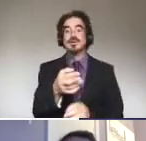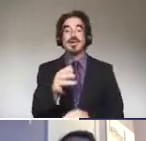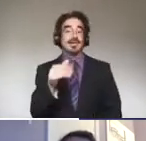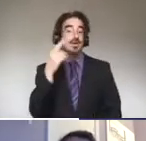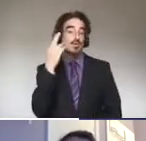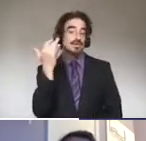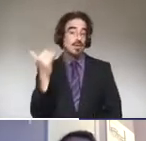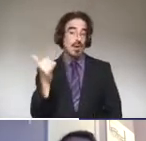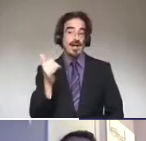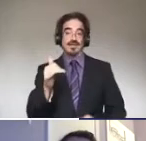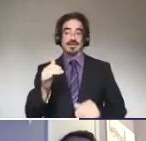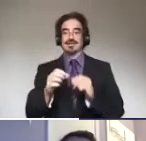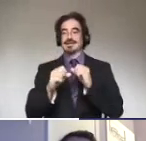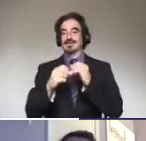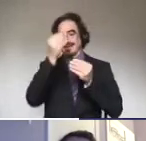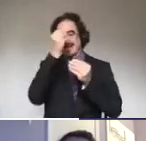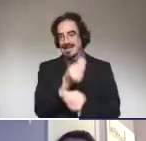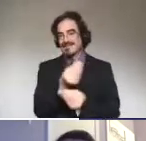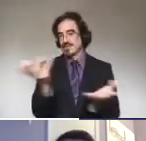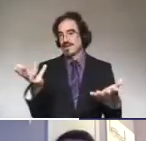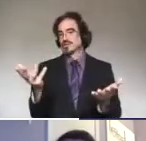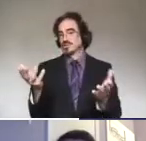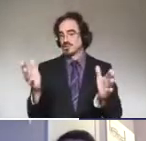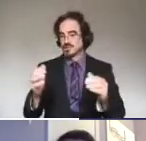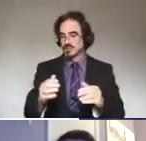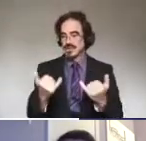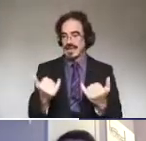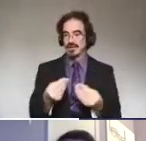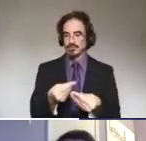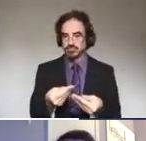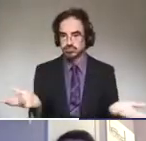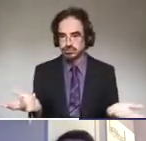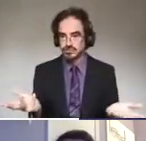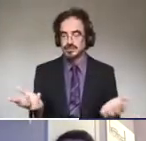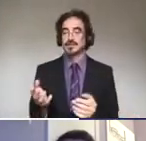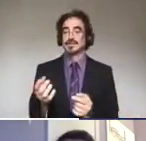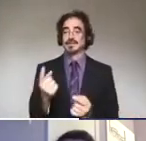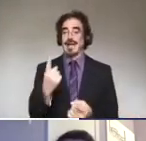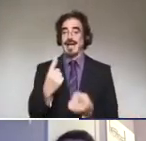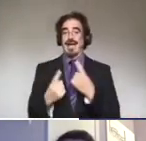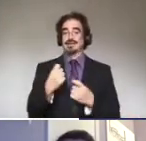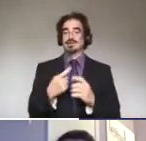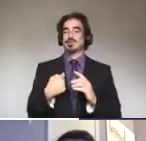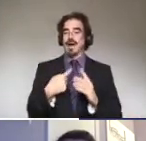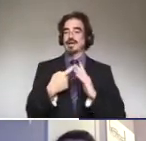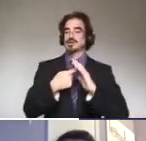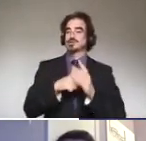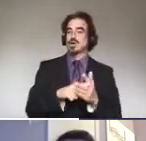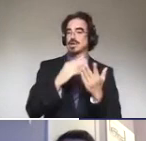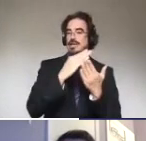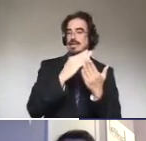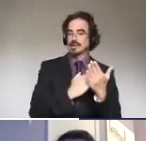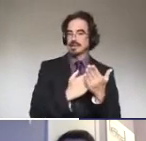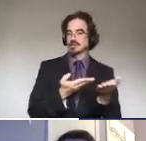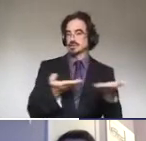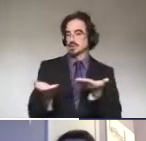happen for information sharing. Um, because they asked me the same questions over and over, I started a listserv then, kind of like